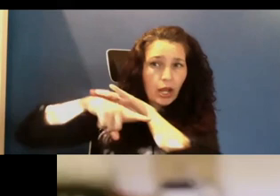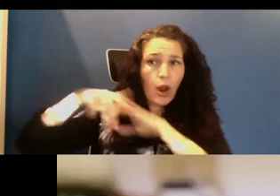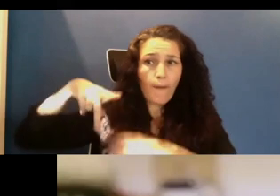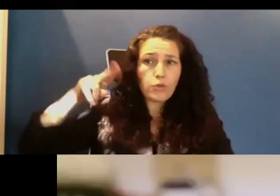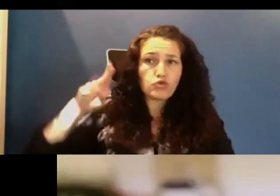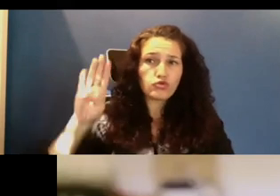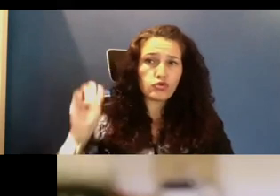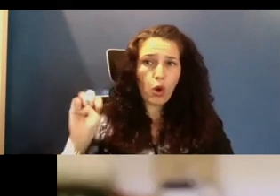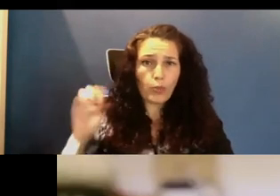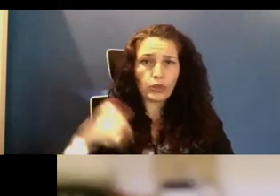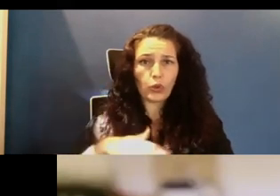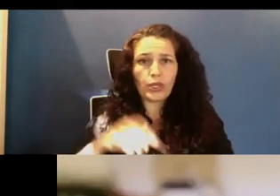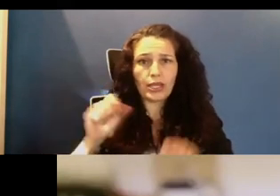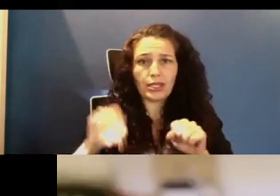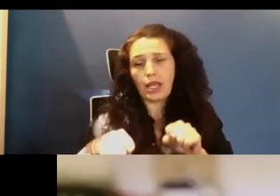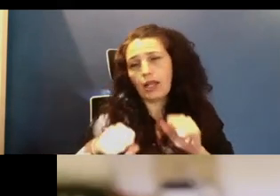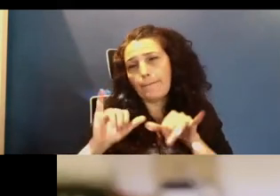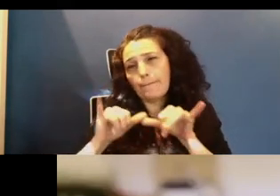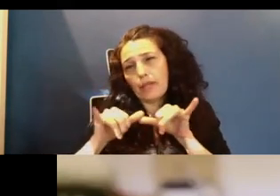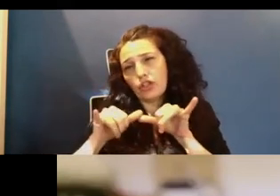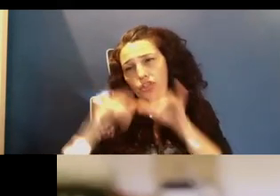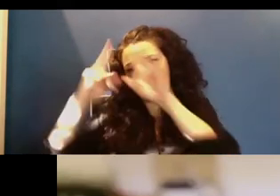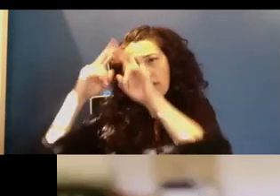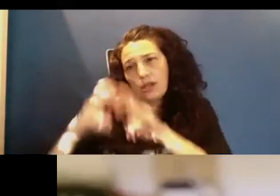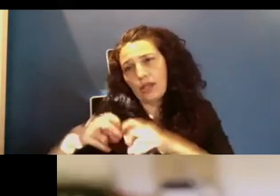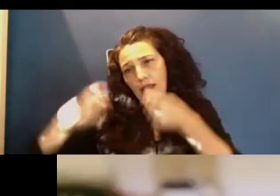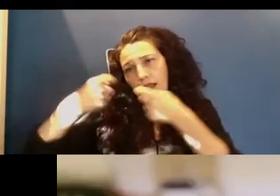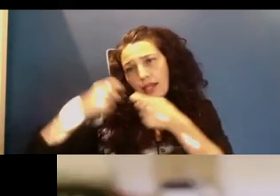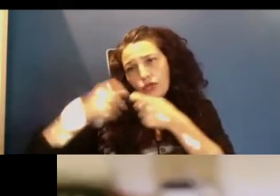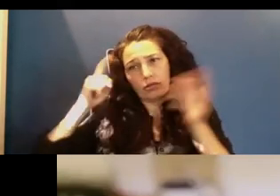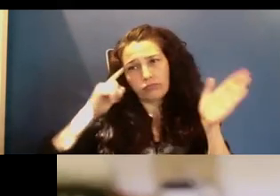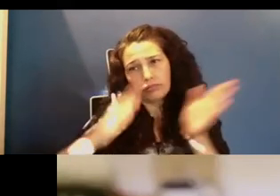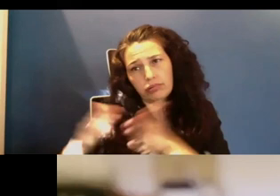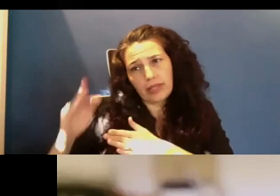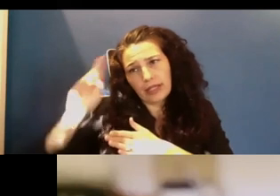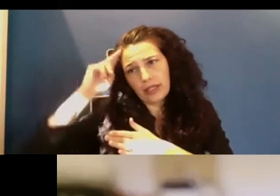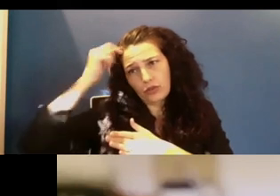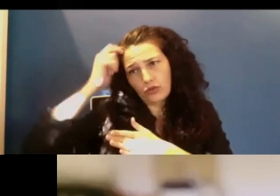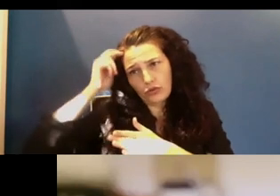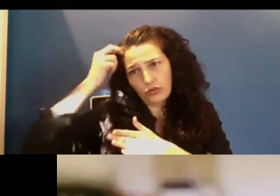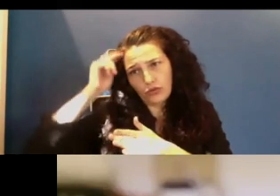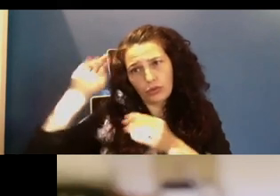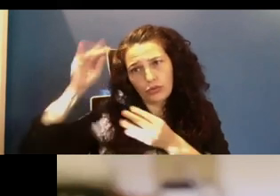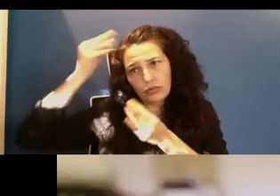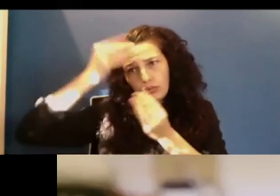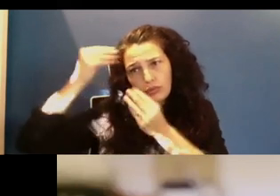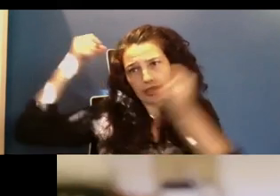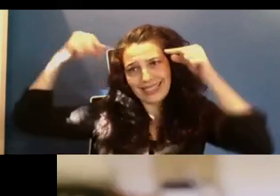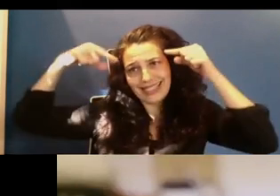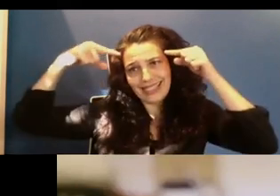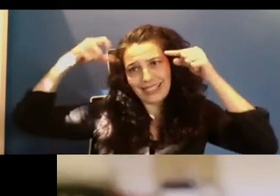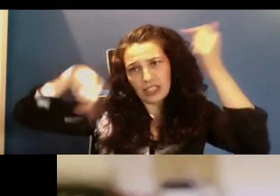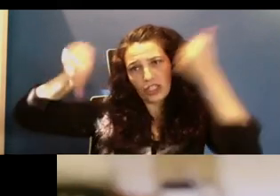measure and analyze the electrical patterns that the neurons are using to signal each other. And so what you can see